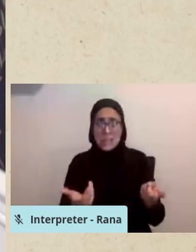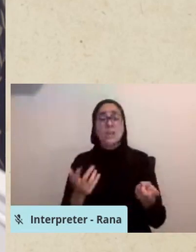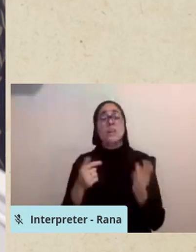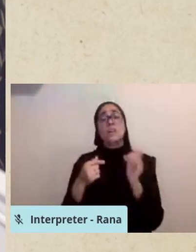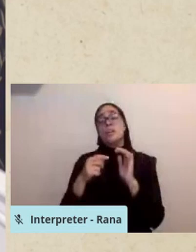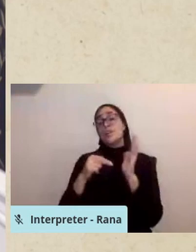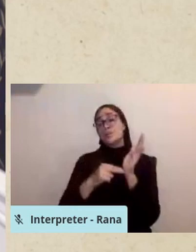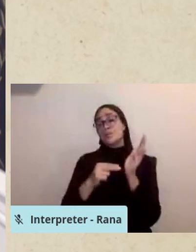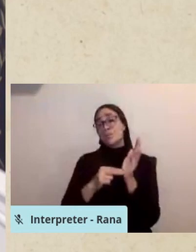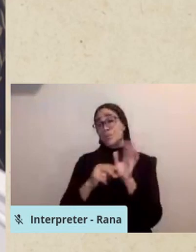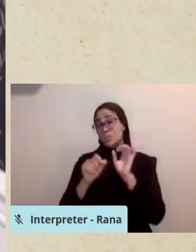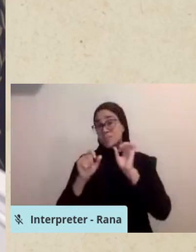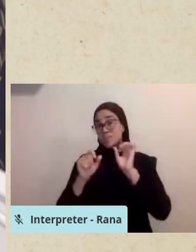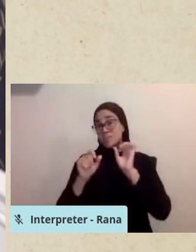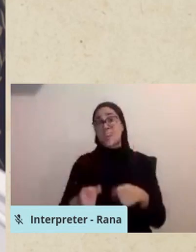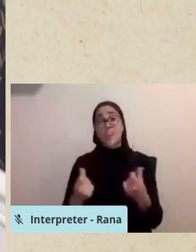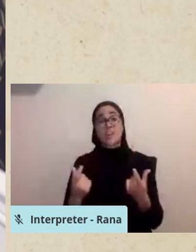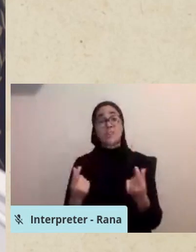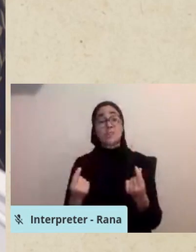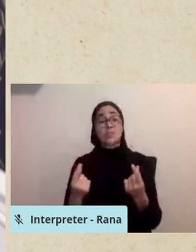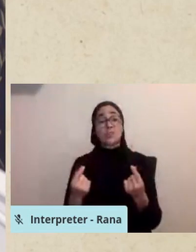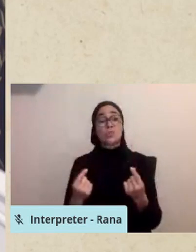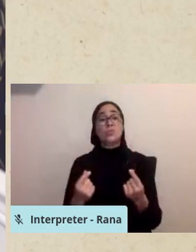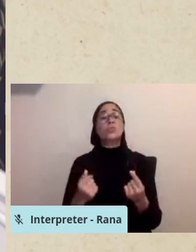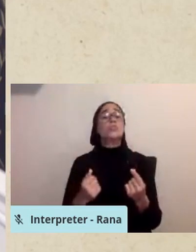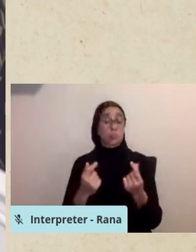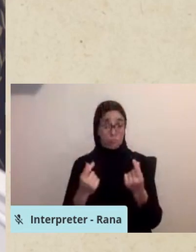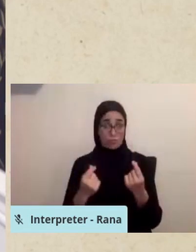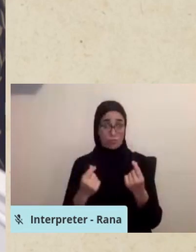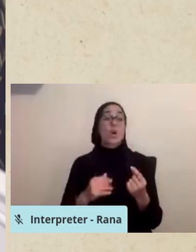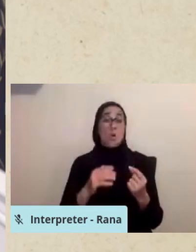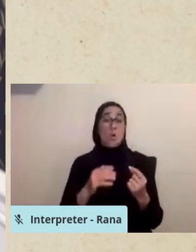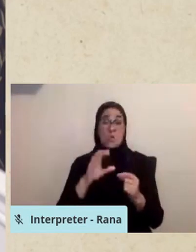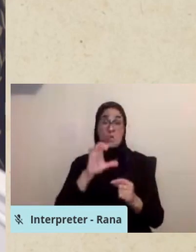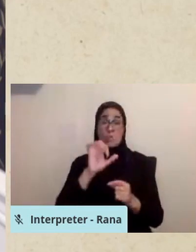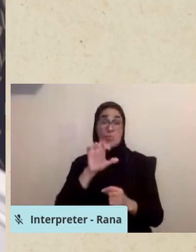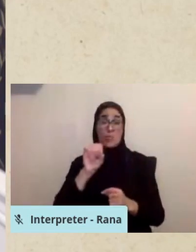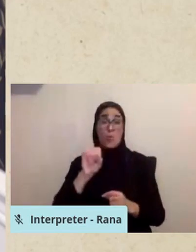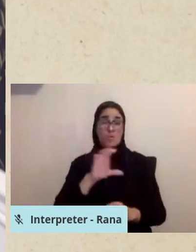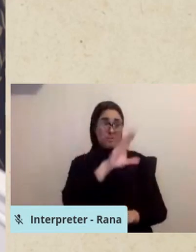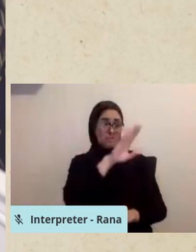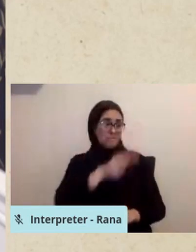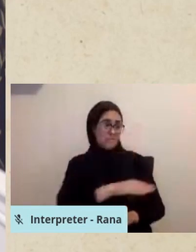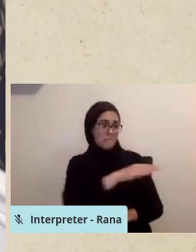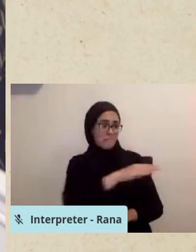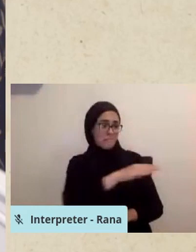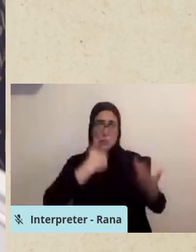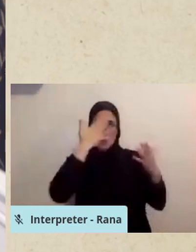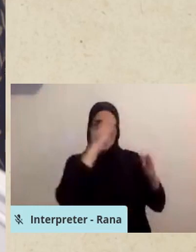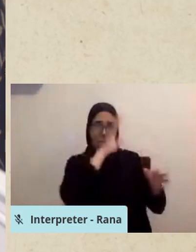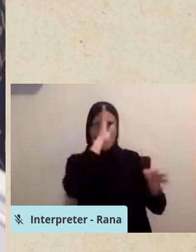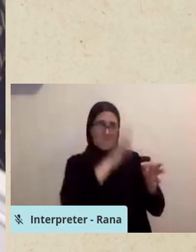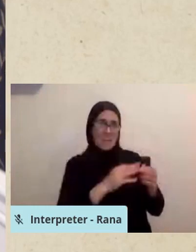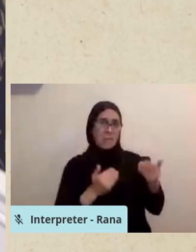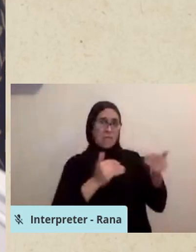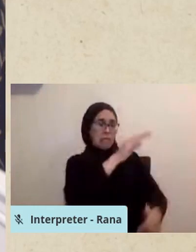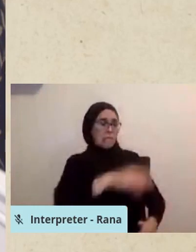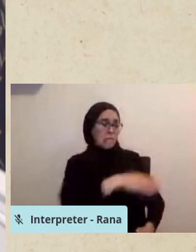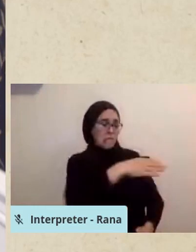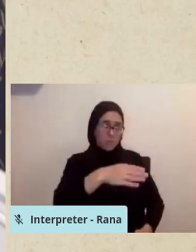nurse might perform a cross over a dying patient, not knowing what their faith was, or put a rosary in their hand,